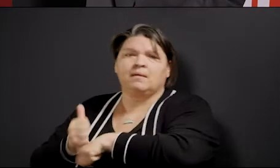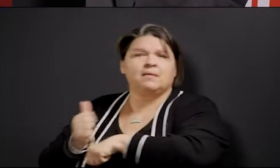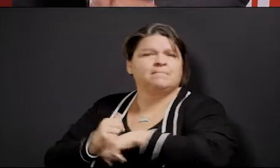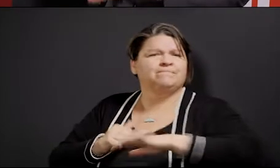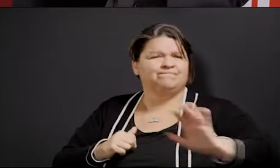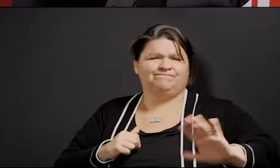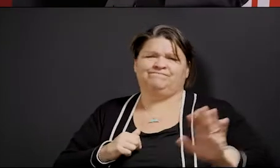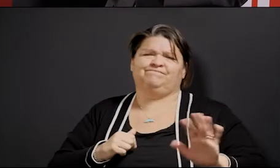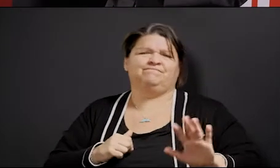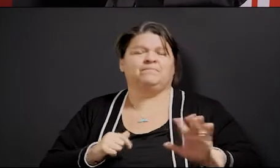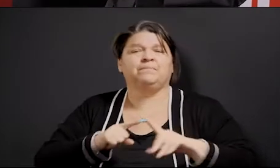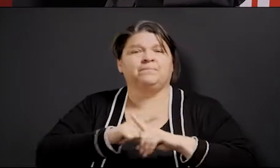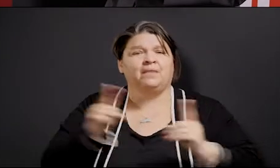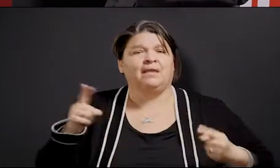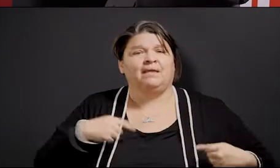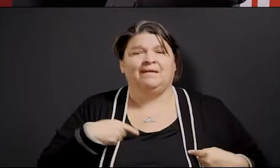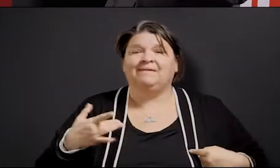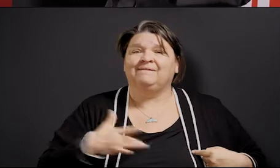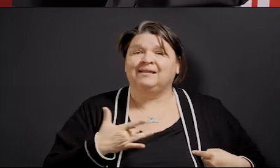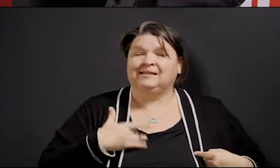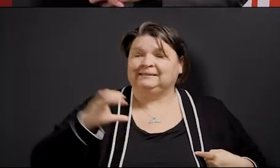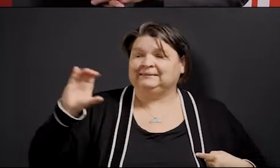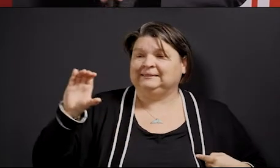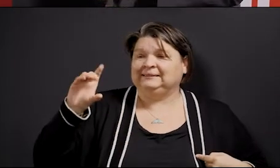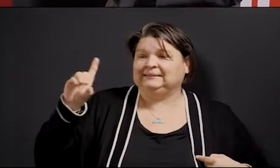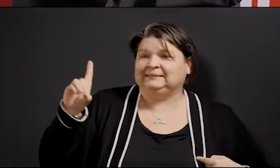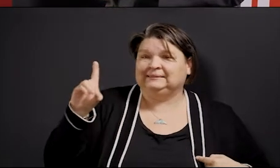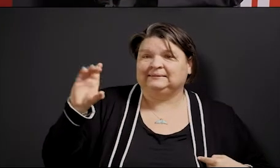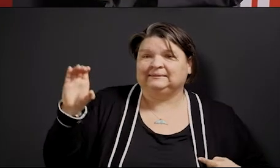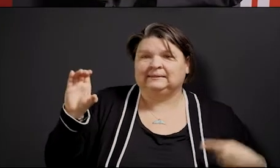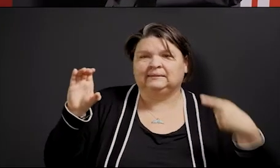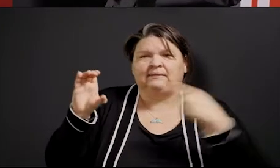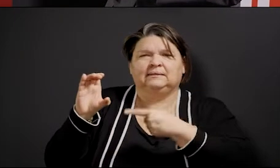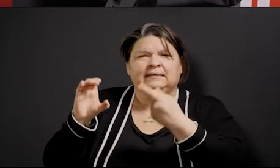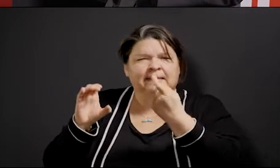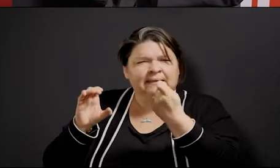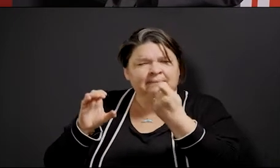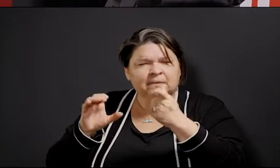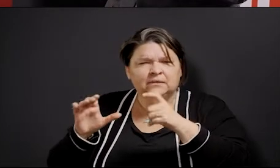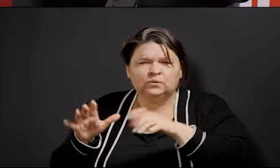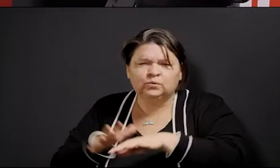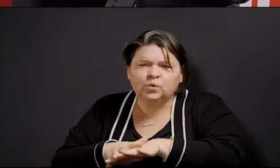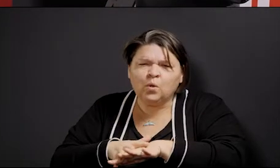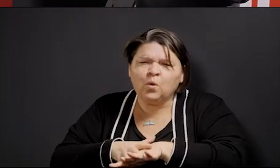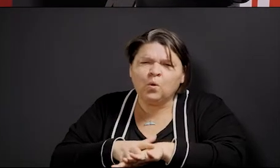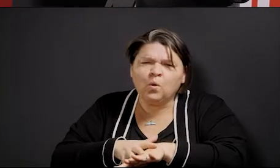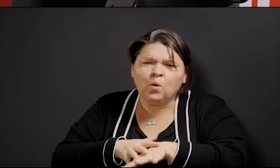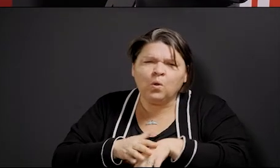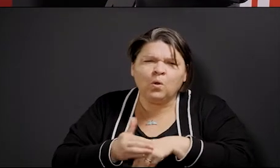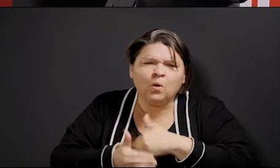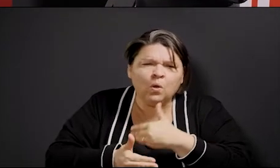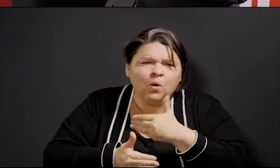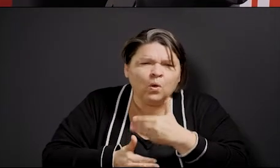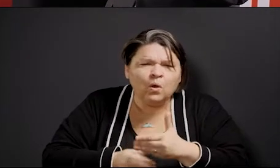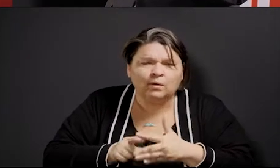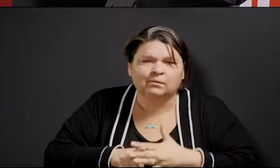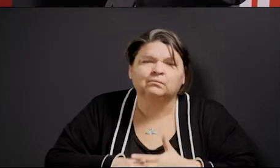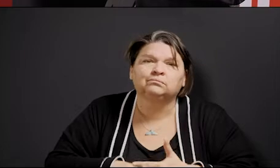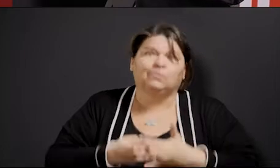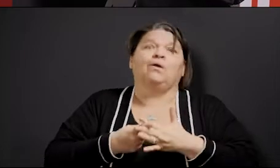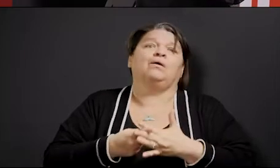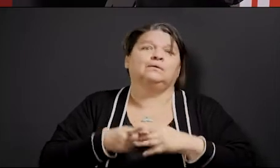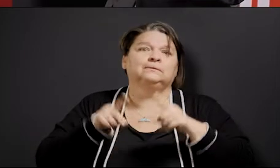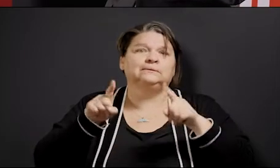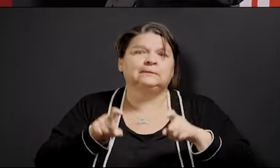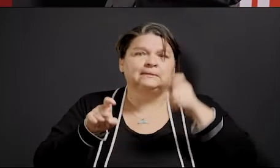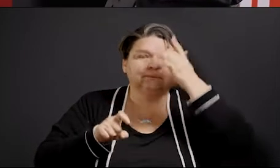was a little bit slow to understand how critical testing was going to be. And they had a hiccup